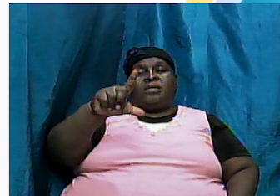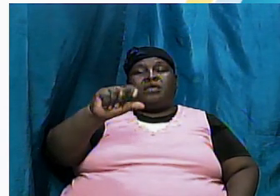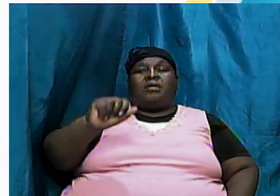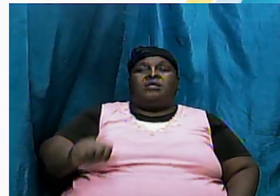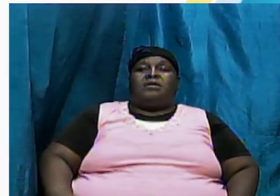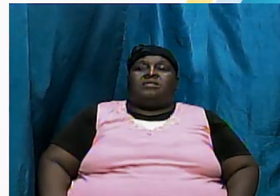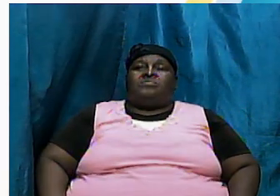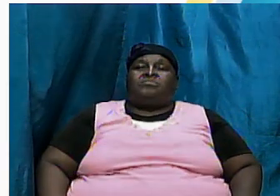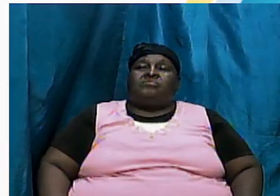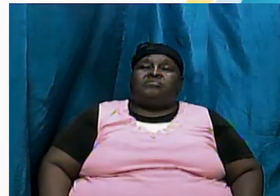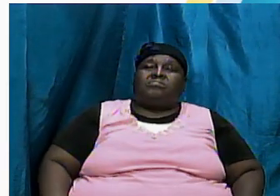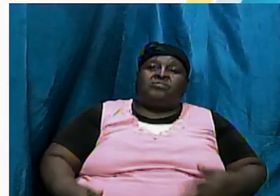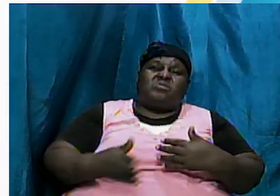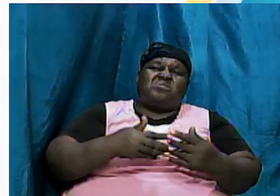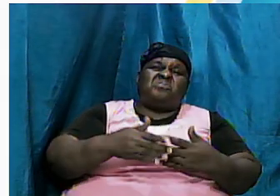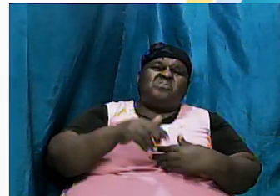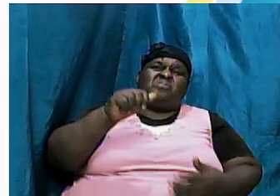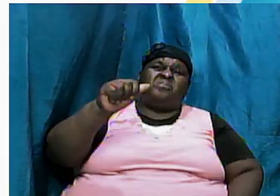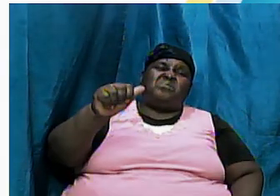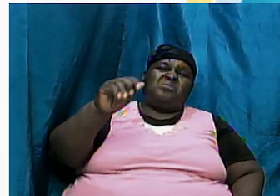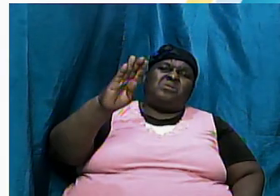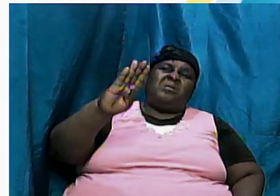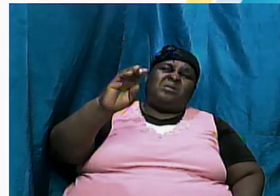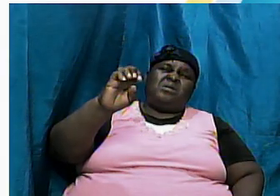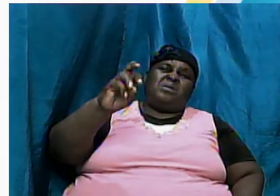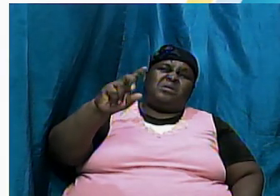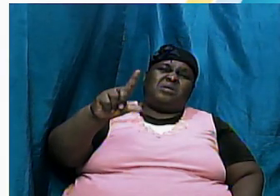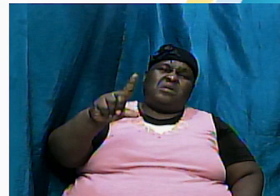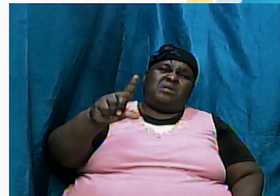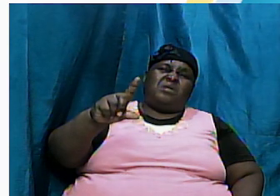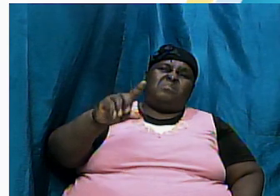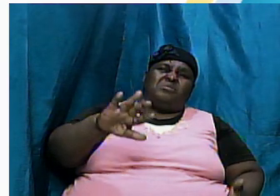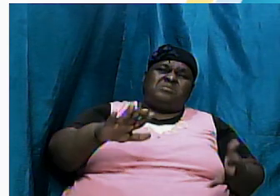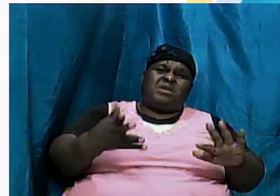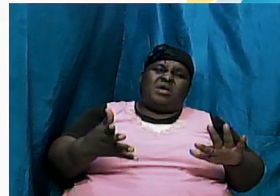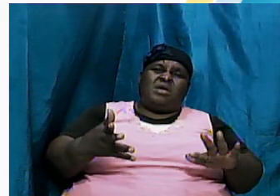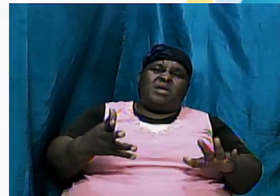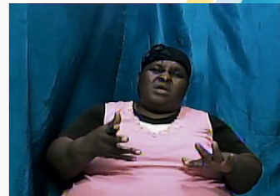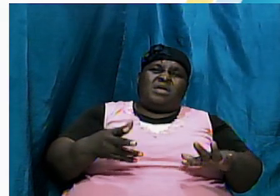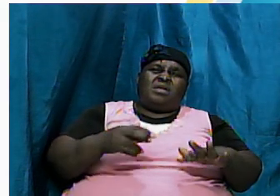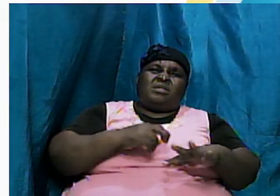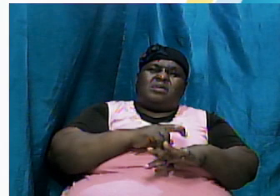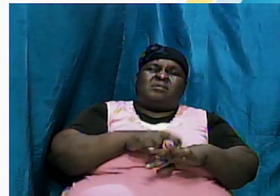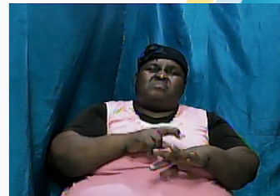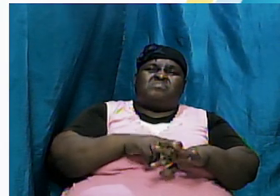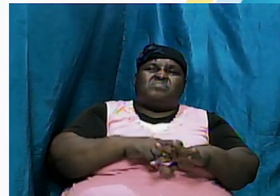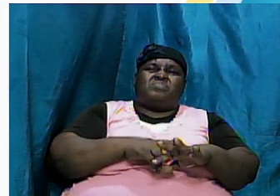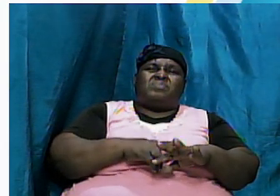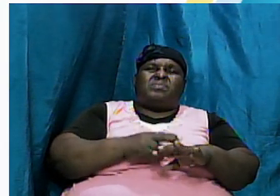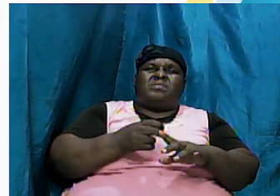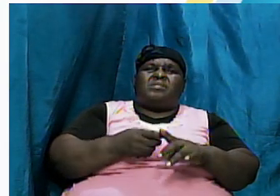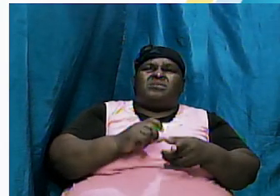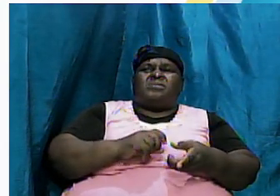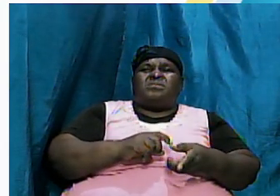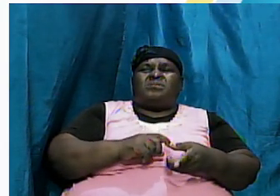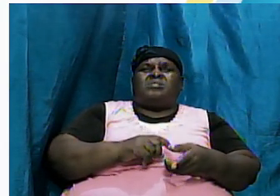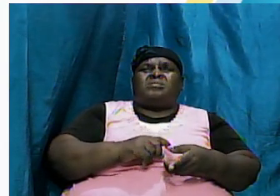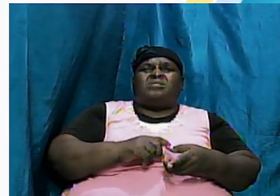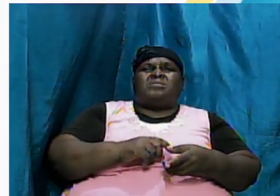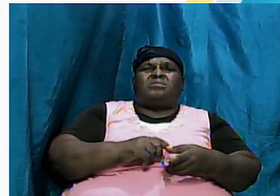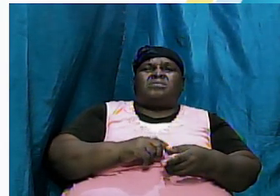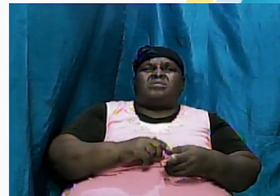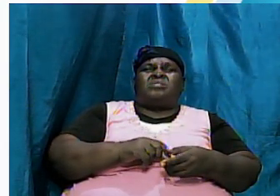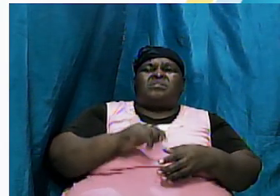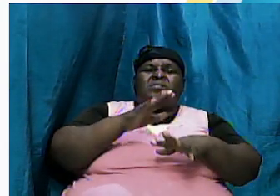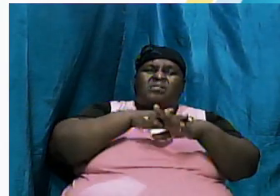Abel died and Abel represented a race that a set from whom he was the one that was